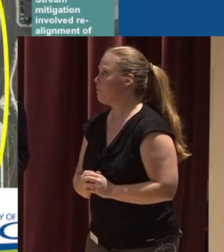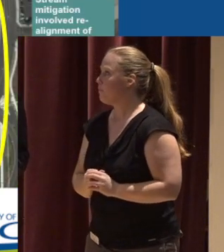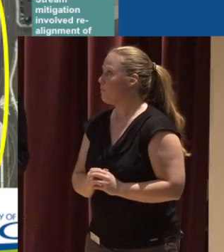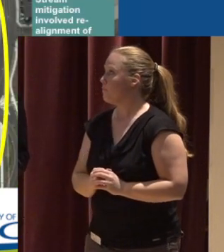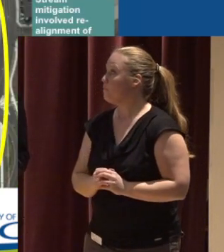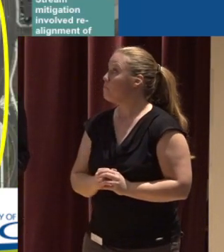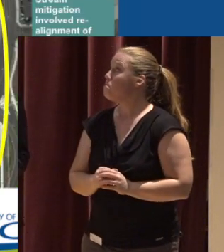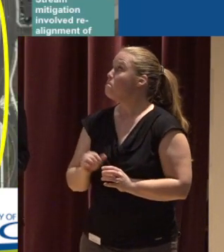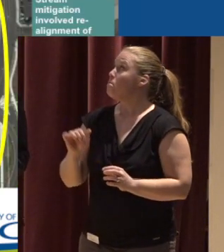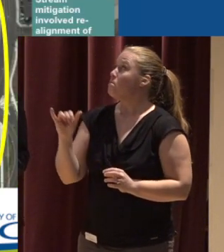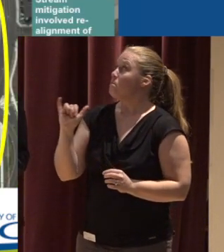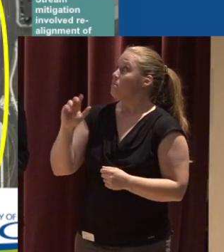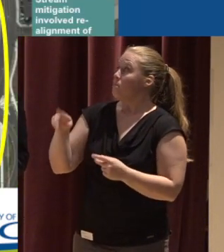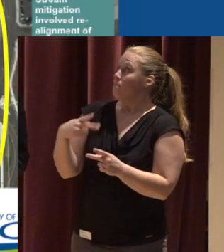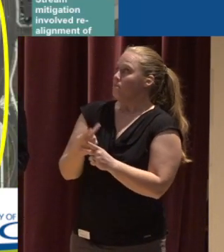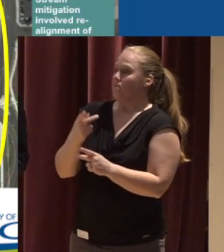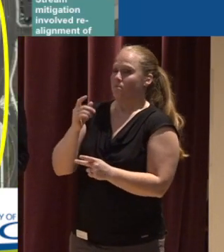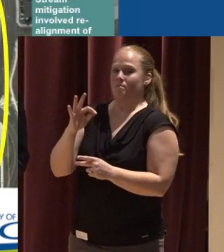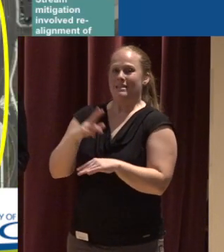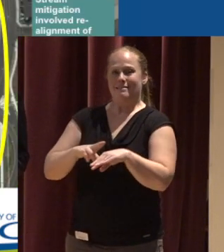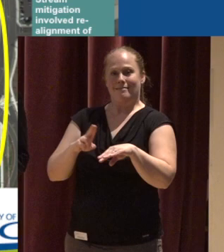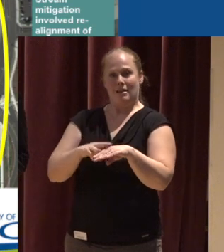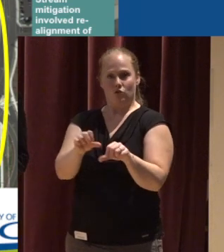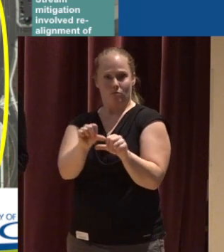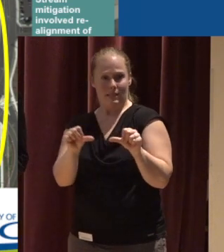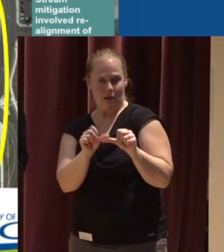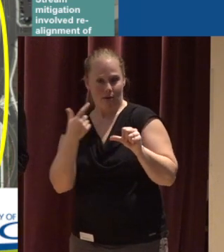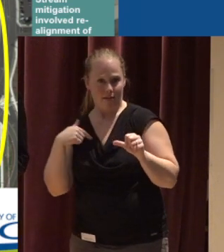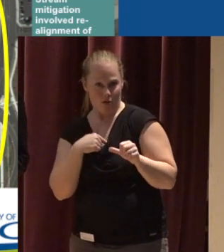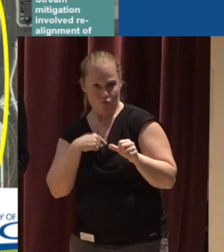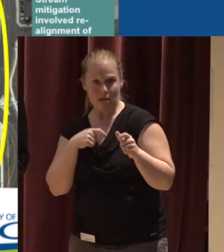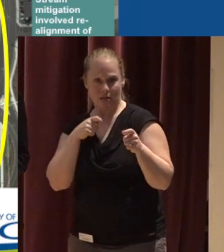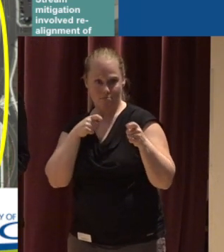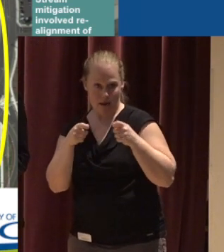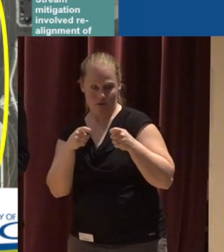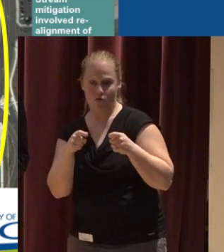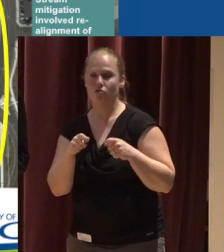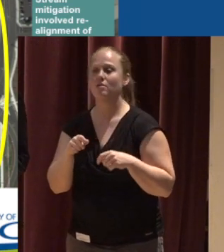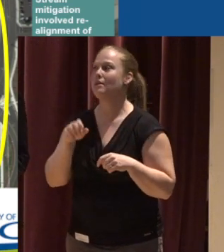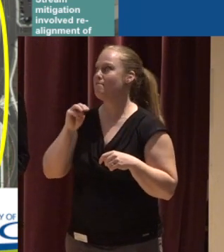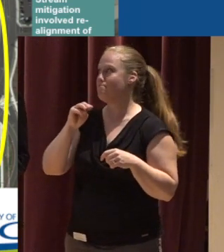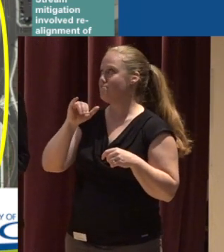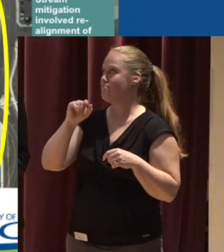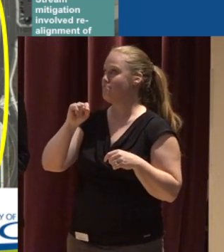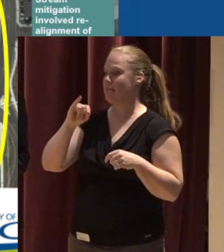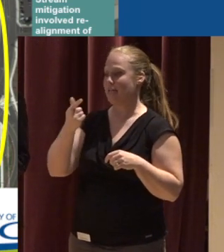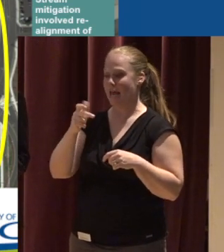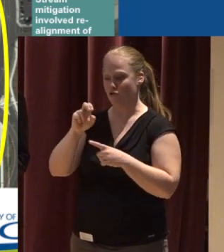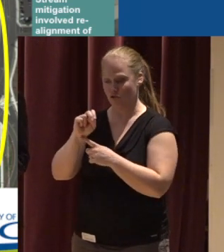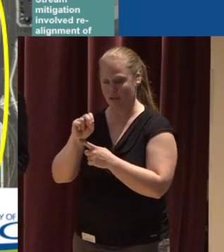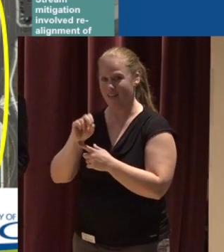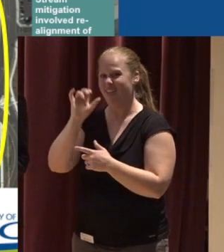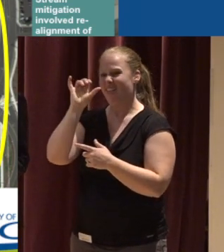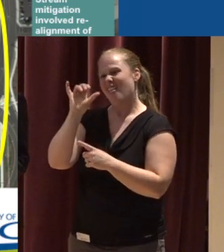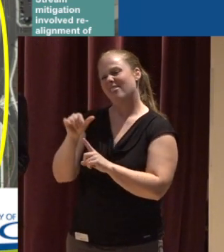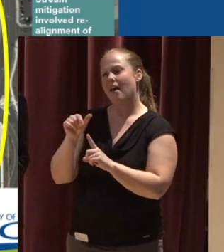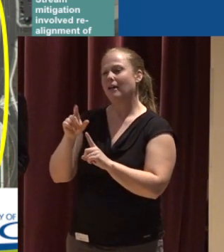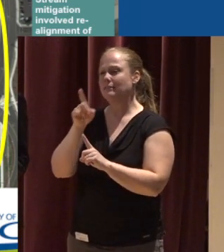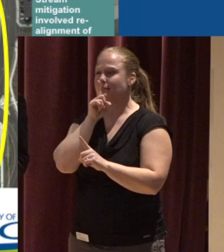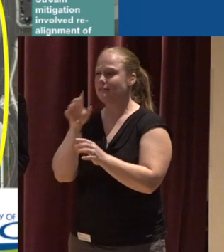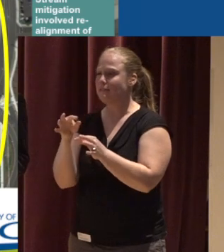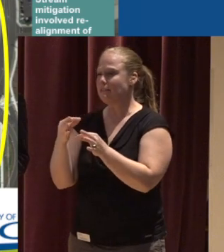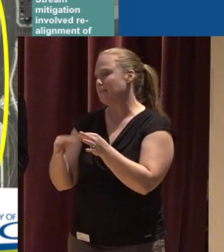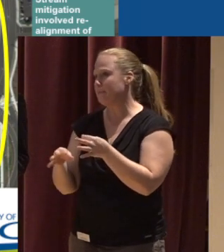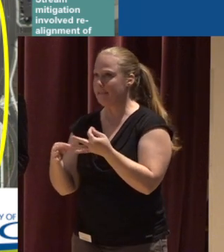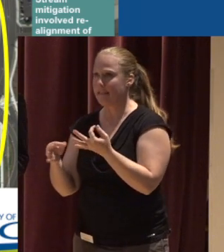So, the other type of natural area that we manage As I alluded to before is mitigation And mitigation really is simply